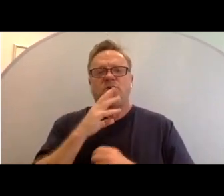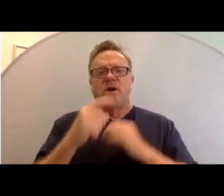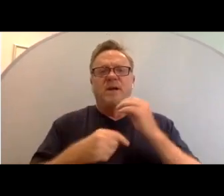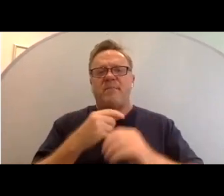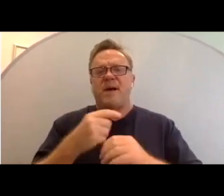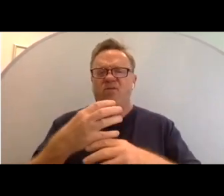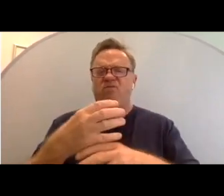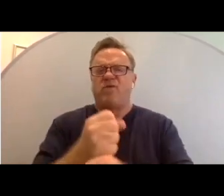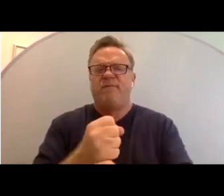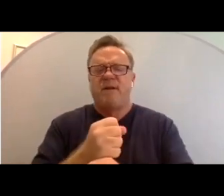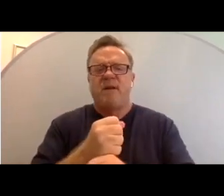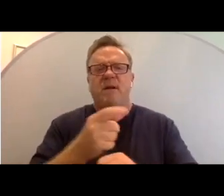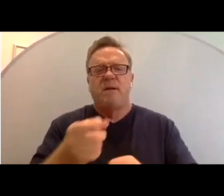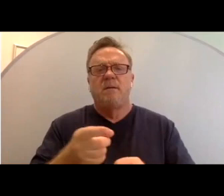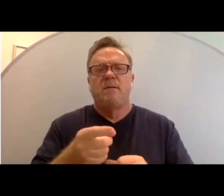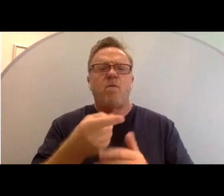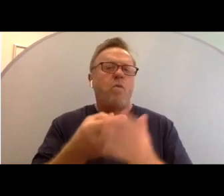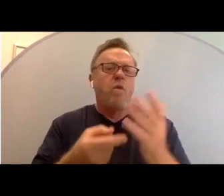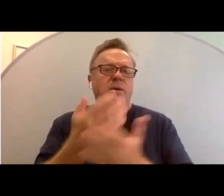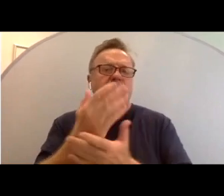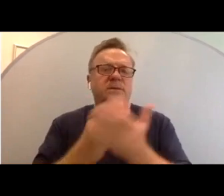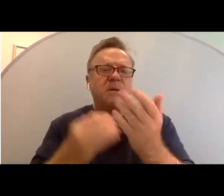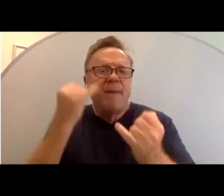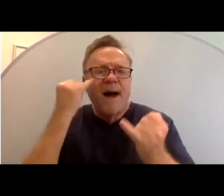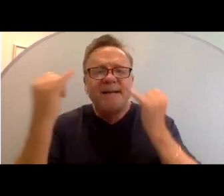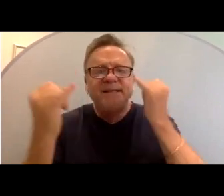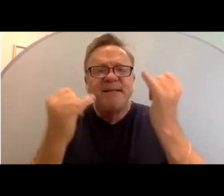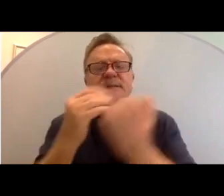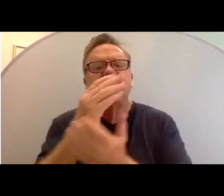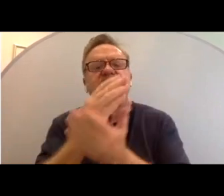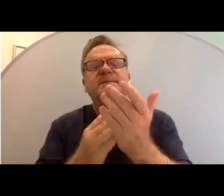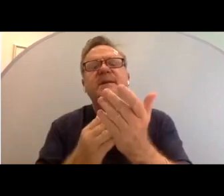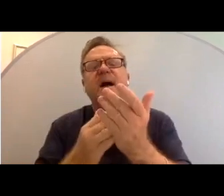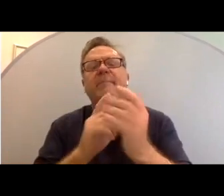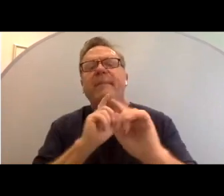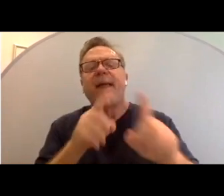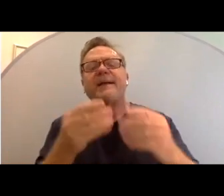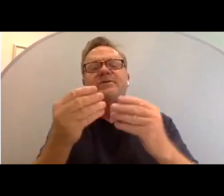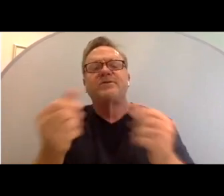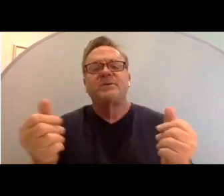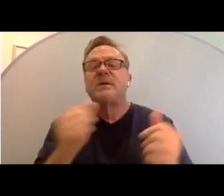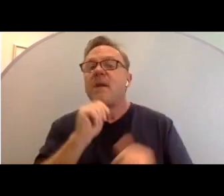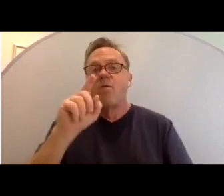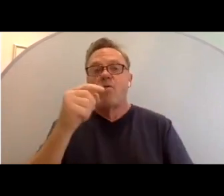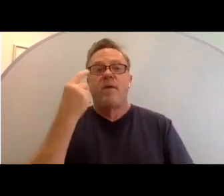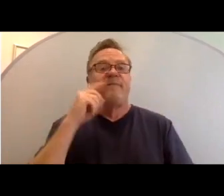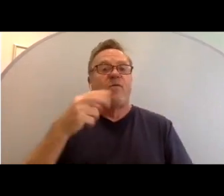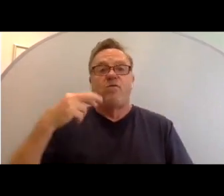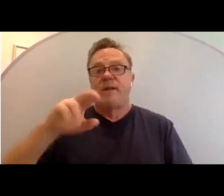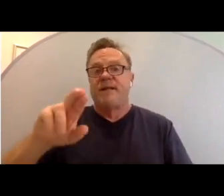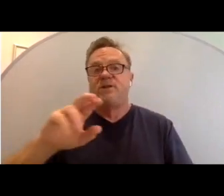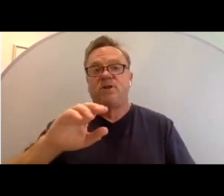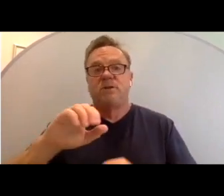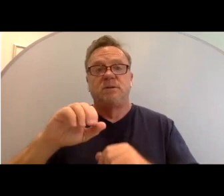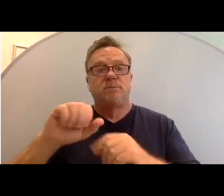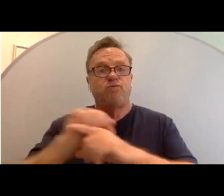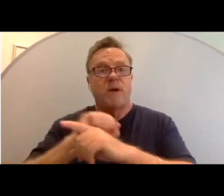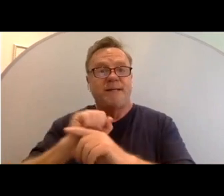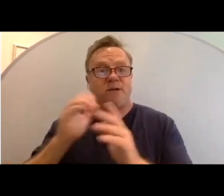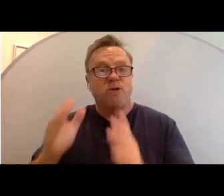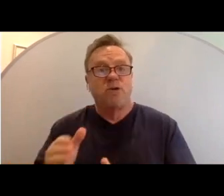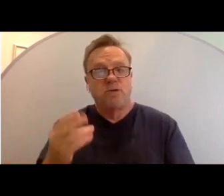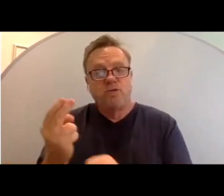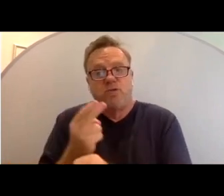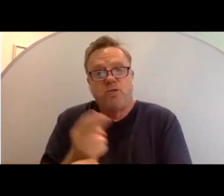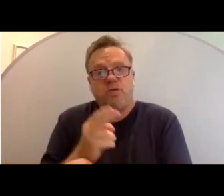briefly, what are some ideas or some solutions, not only for religious practitioners to use